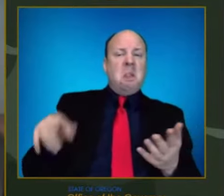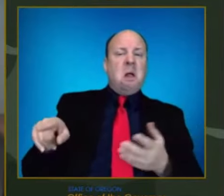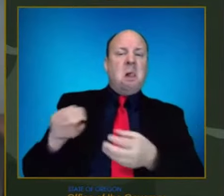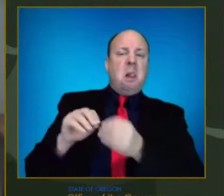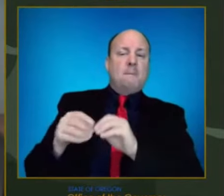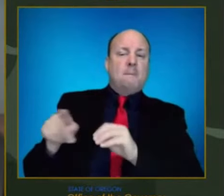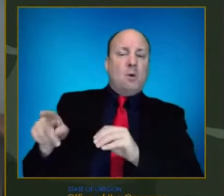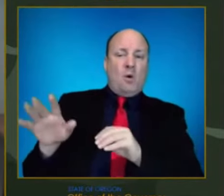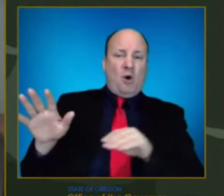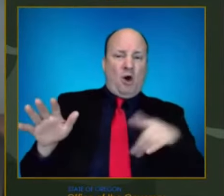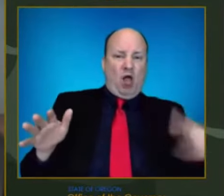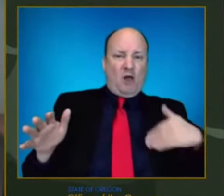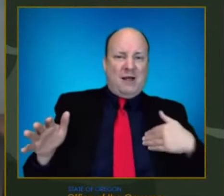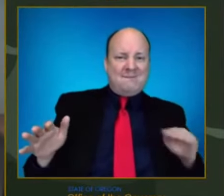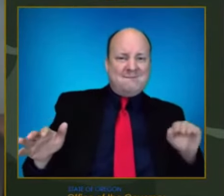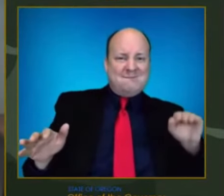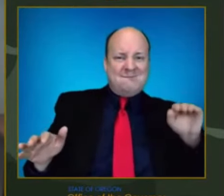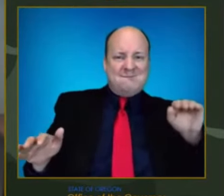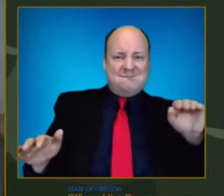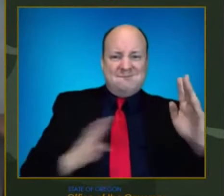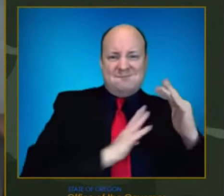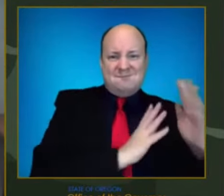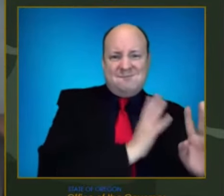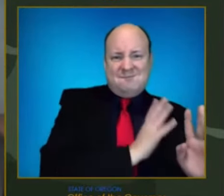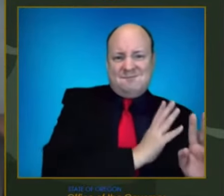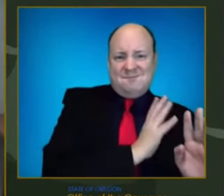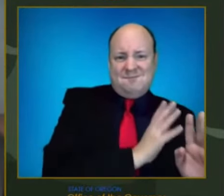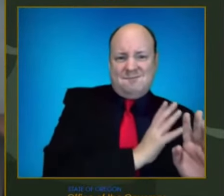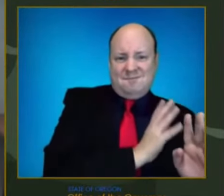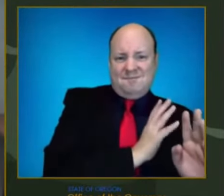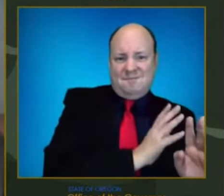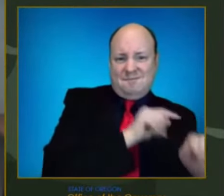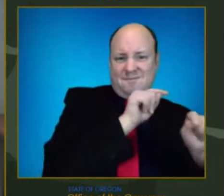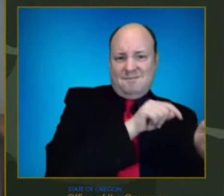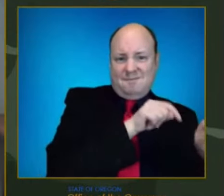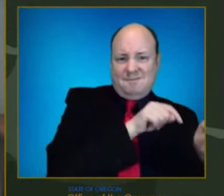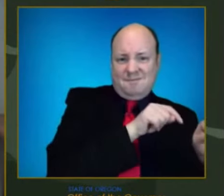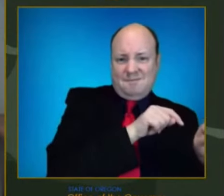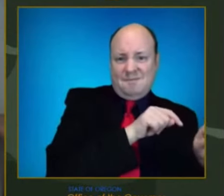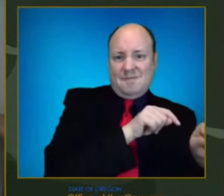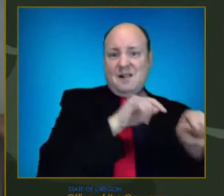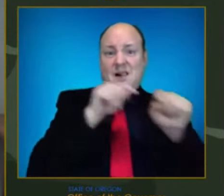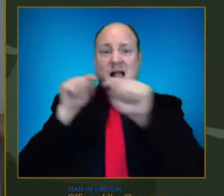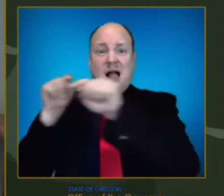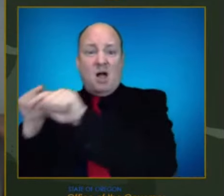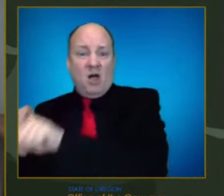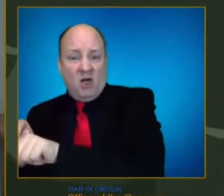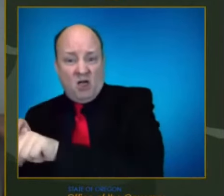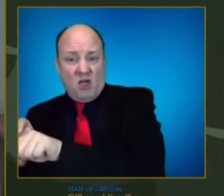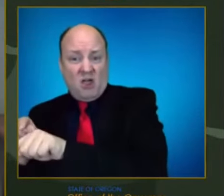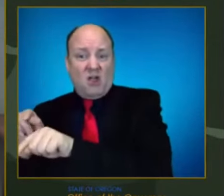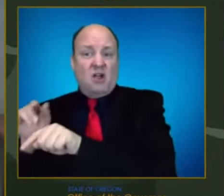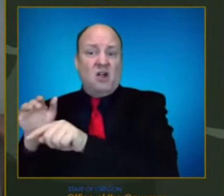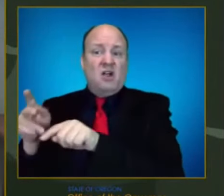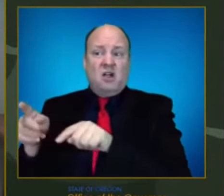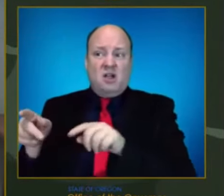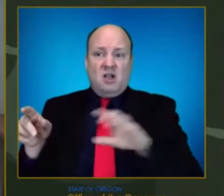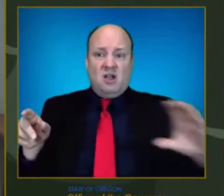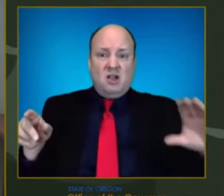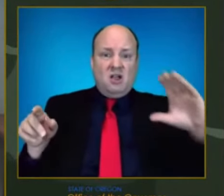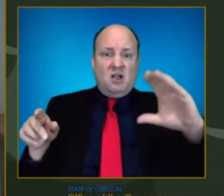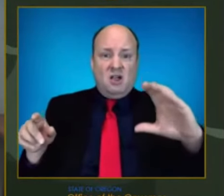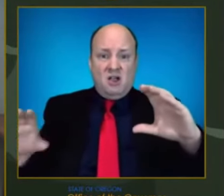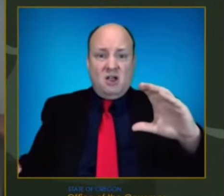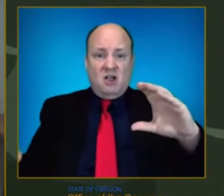is that I suspect that if I asked him to take his current Delta forecast and superimpose the